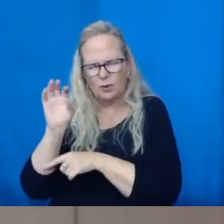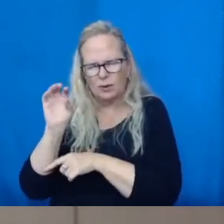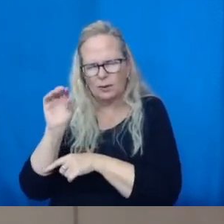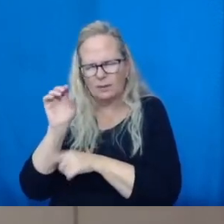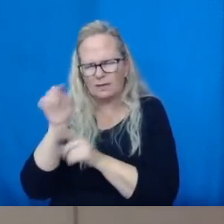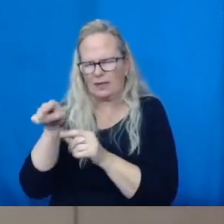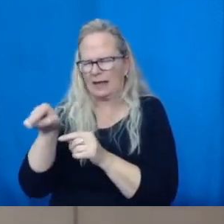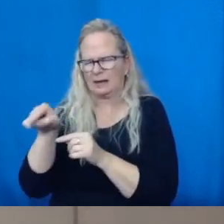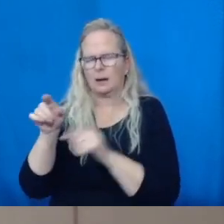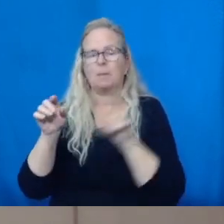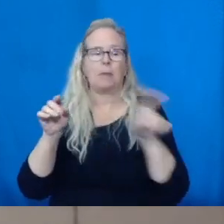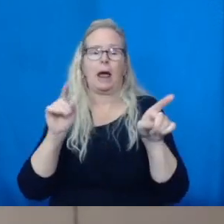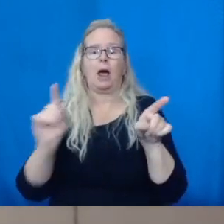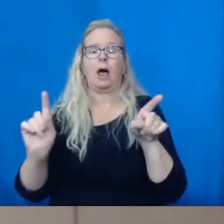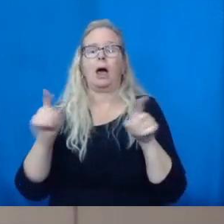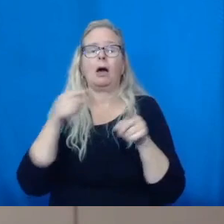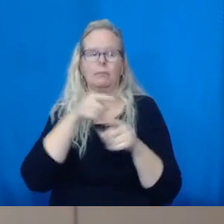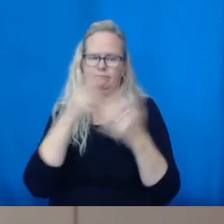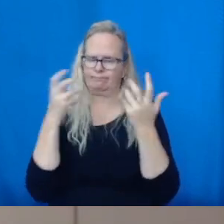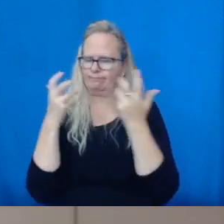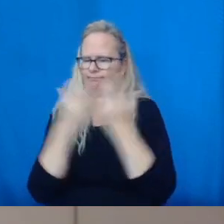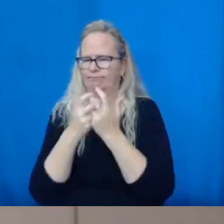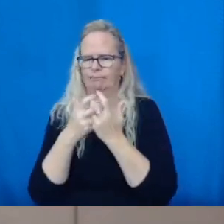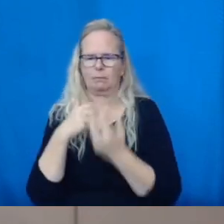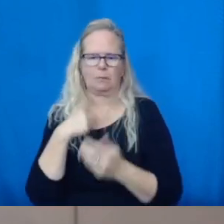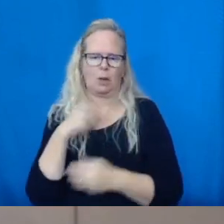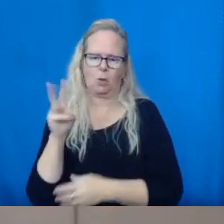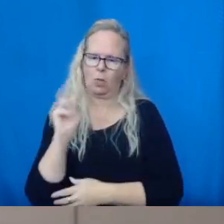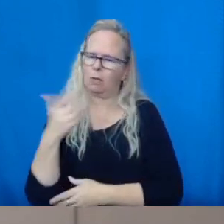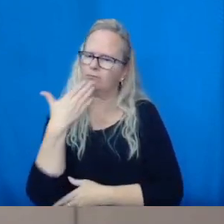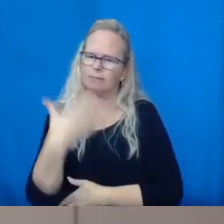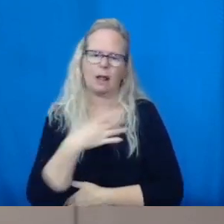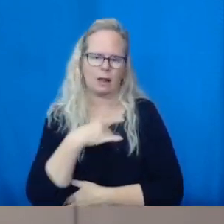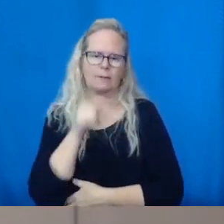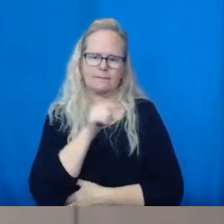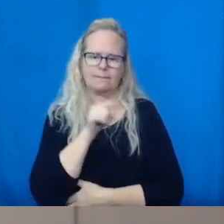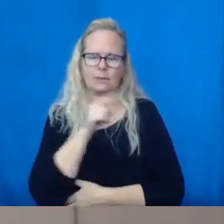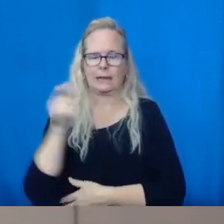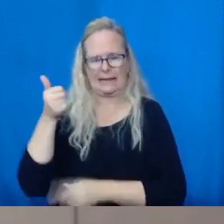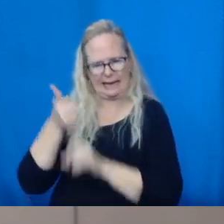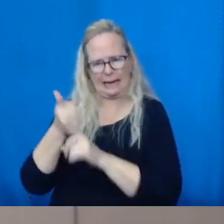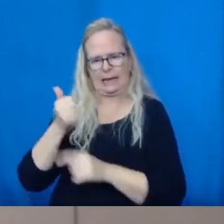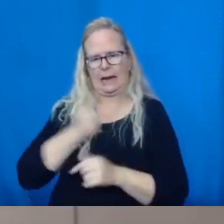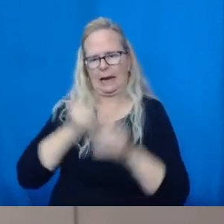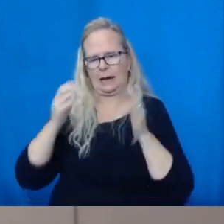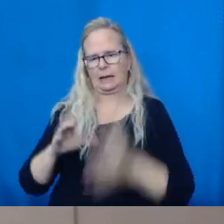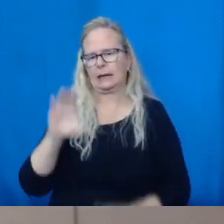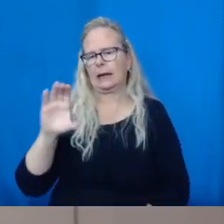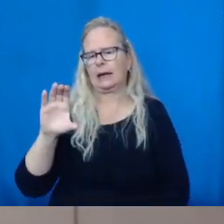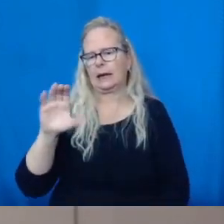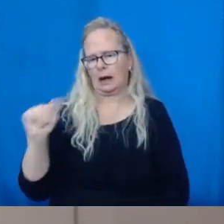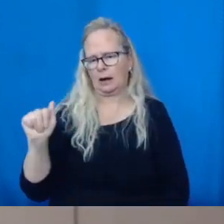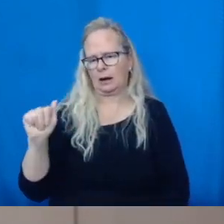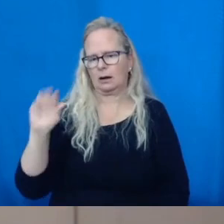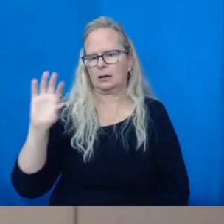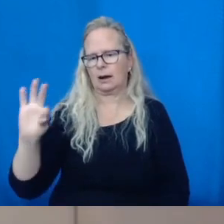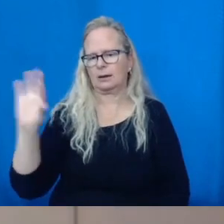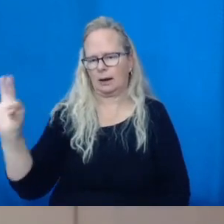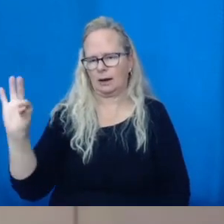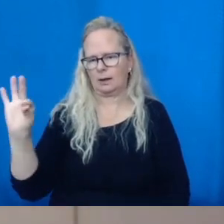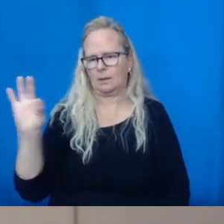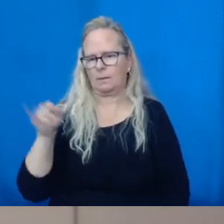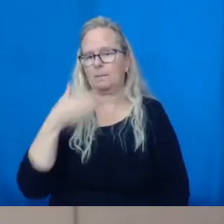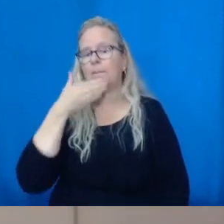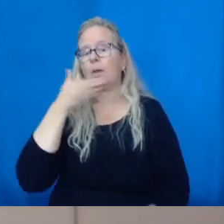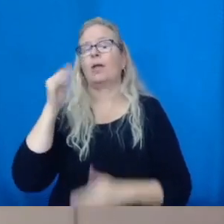95% particle filtration efficiency. Here is a kid's mask. This one